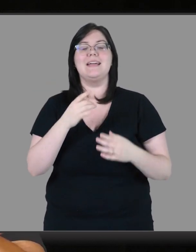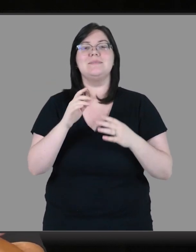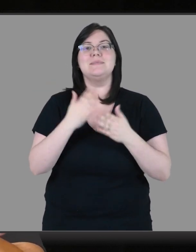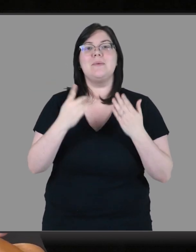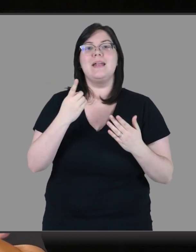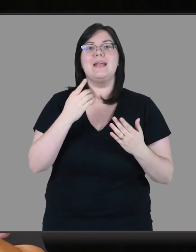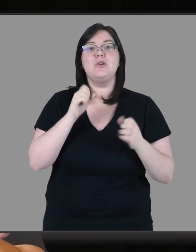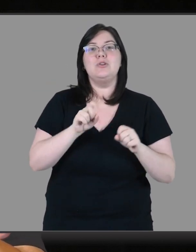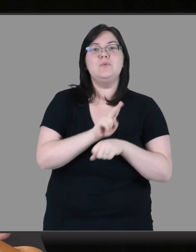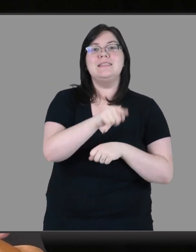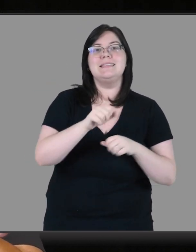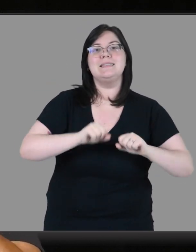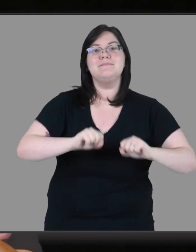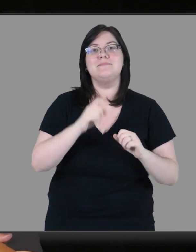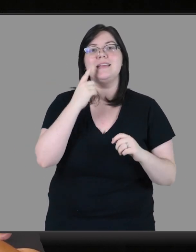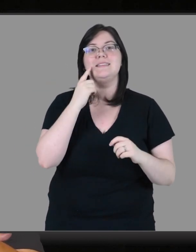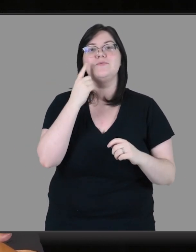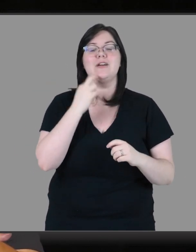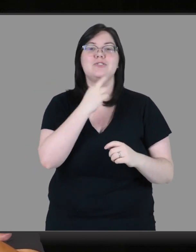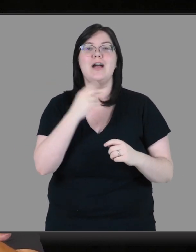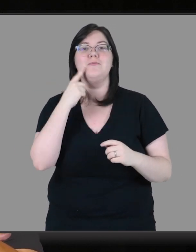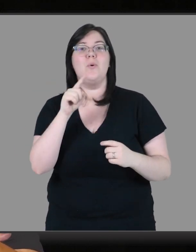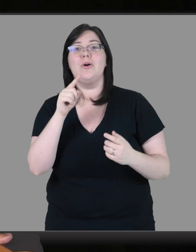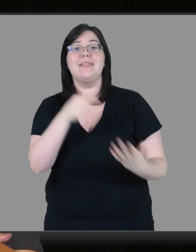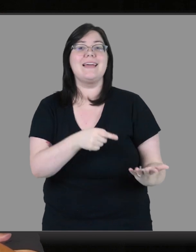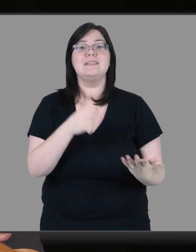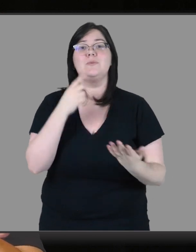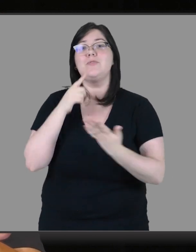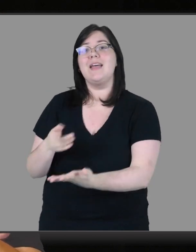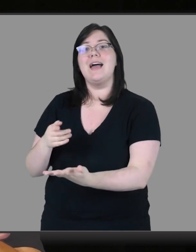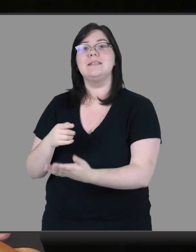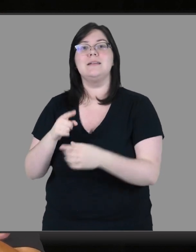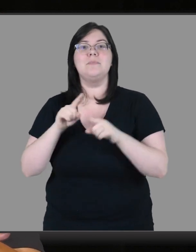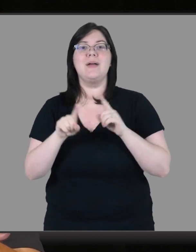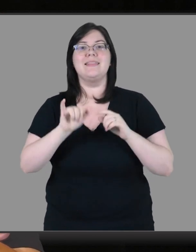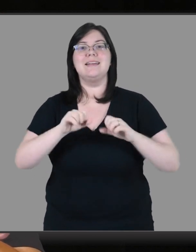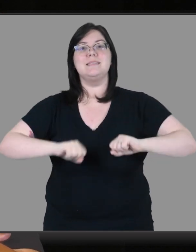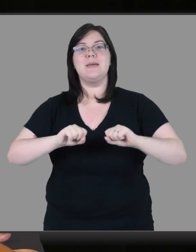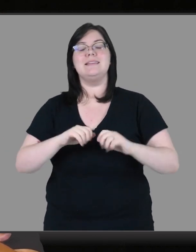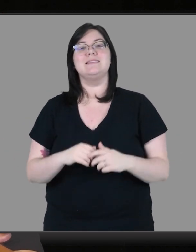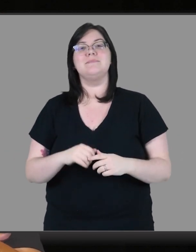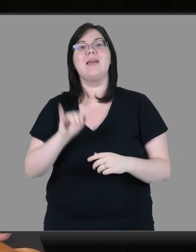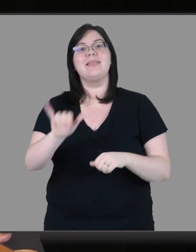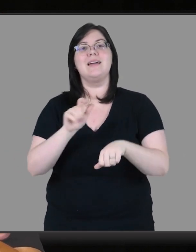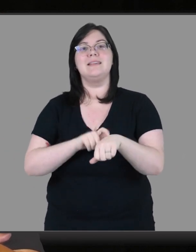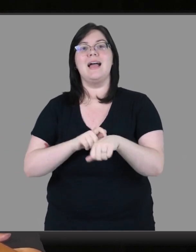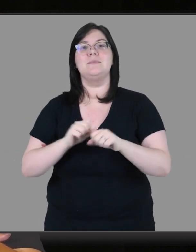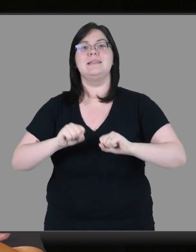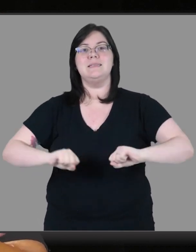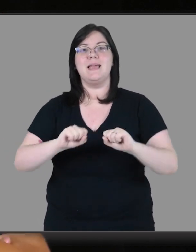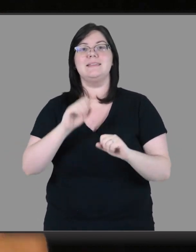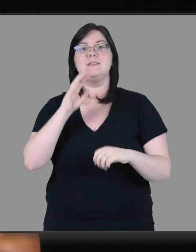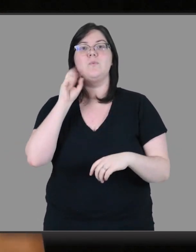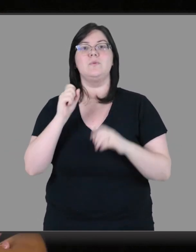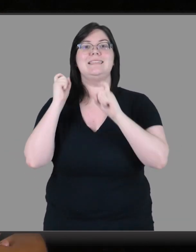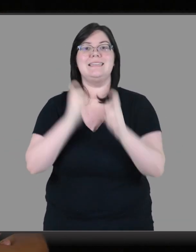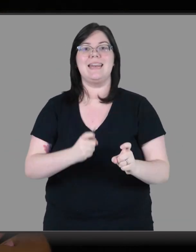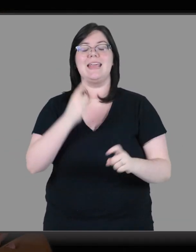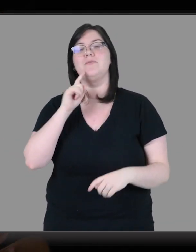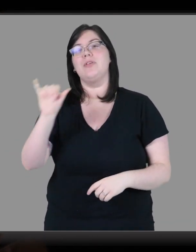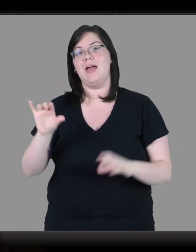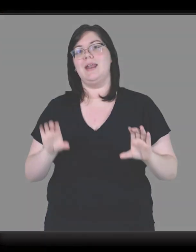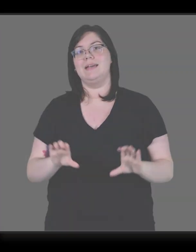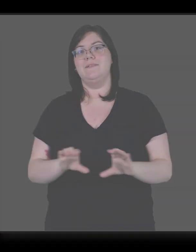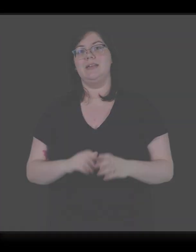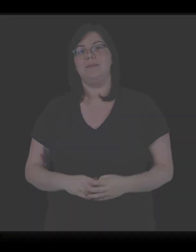this is, like, anything else would be like, somebody want to use a restaurant for this or for that. But that space was, that time and space was dedicated for that, for that activity.